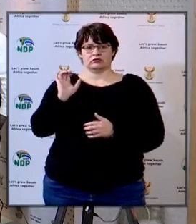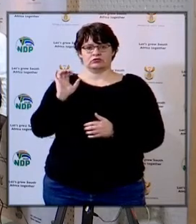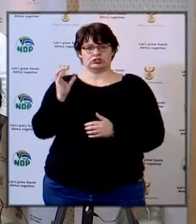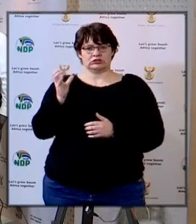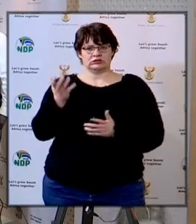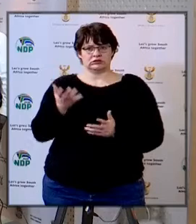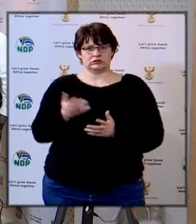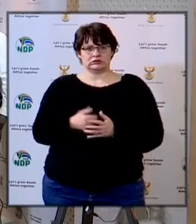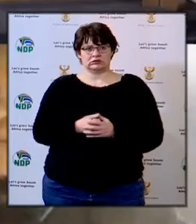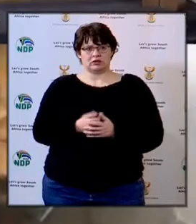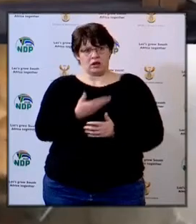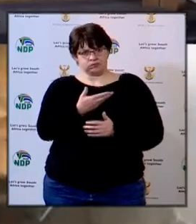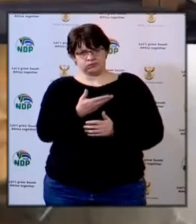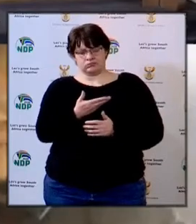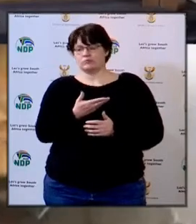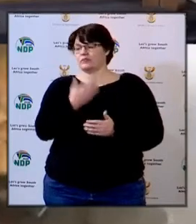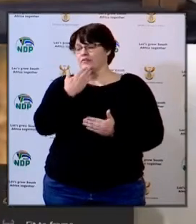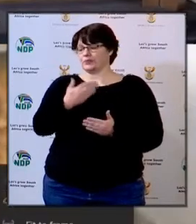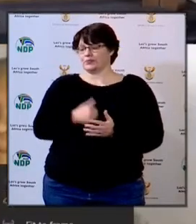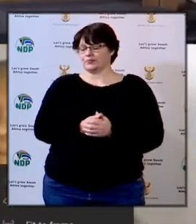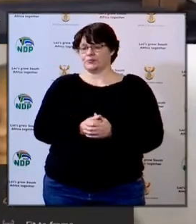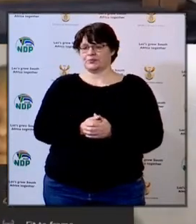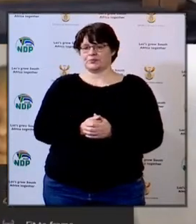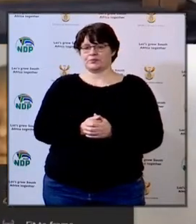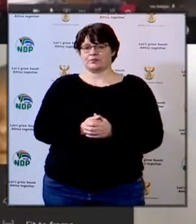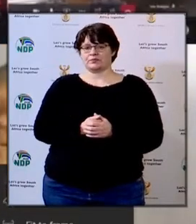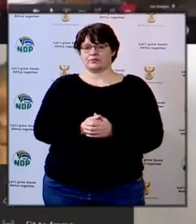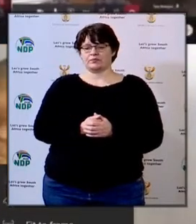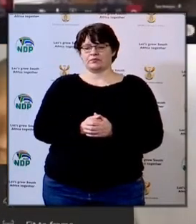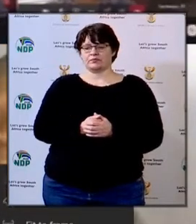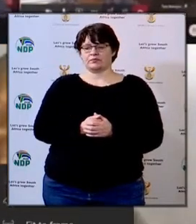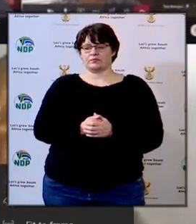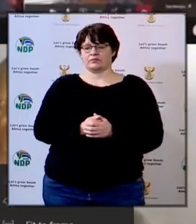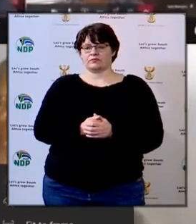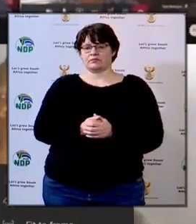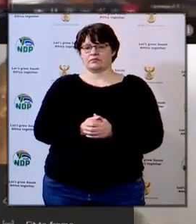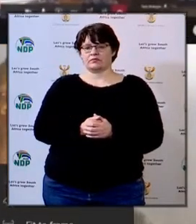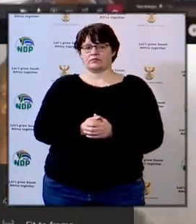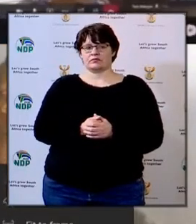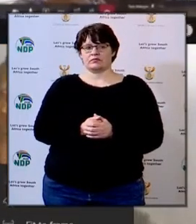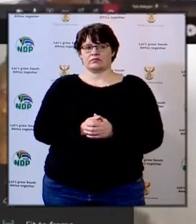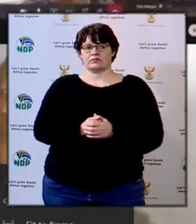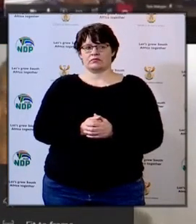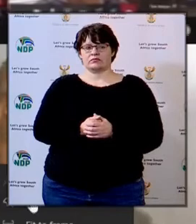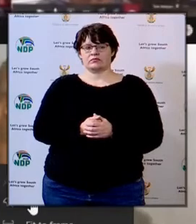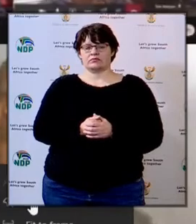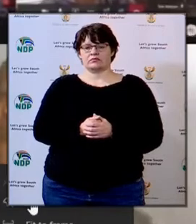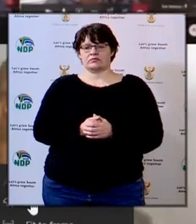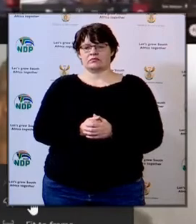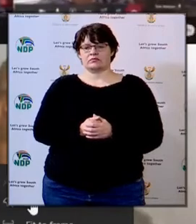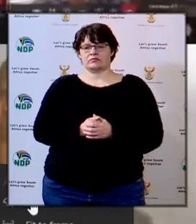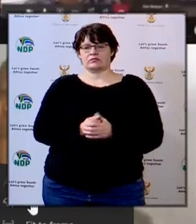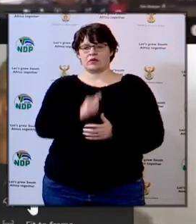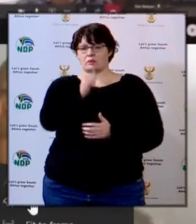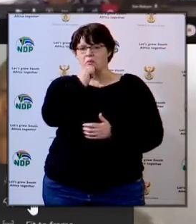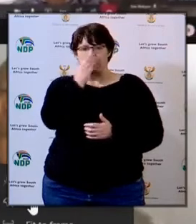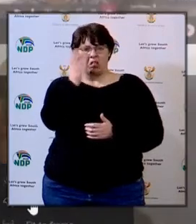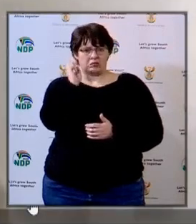free state oh yeah you're there thank you you can unmute yourself you can unmute